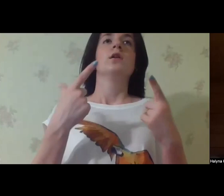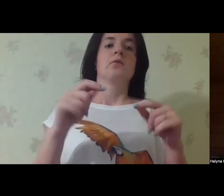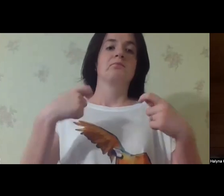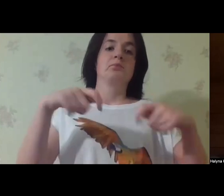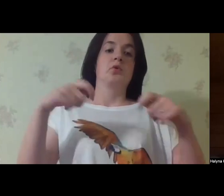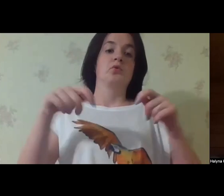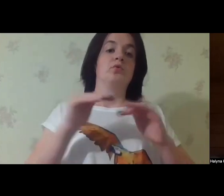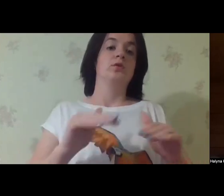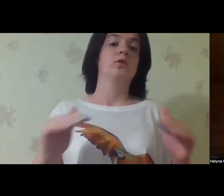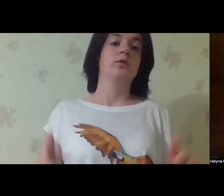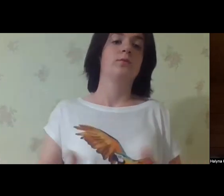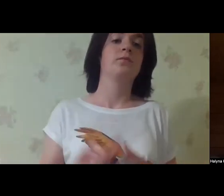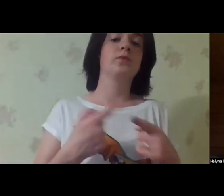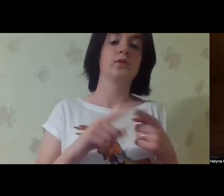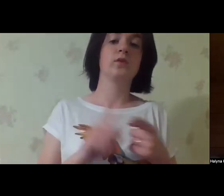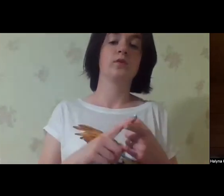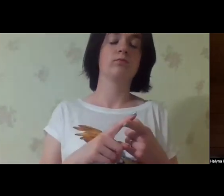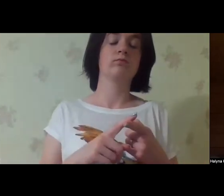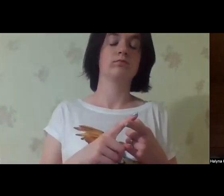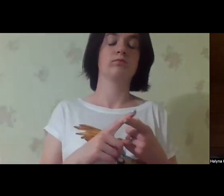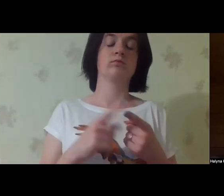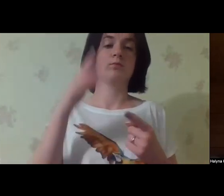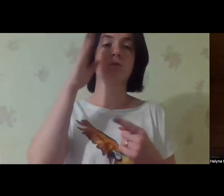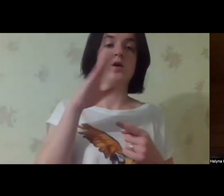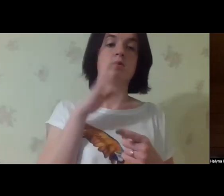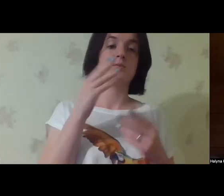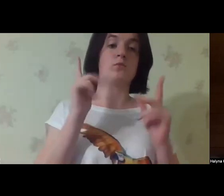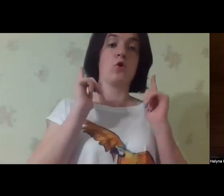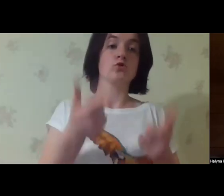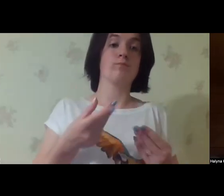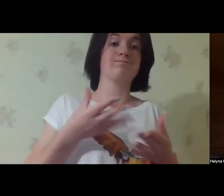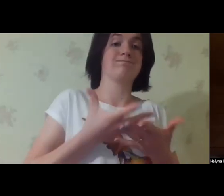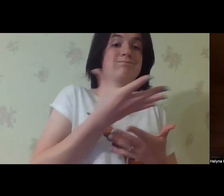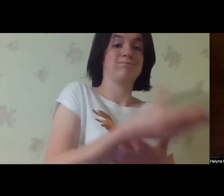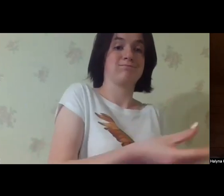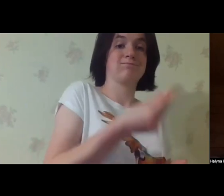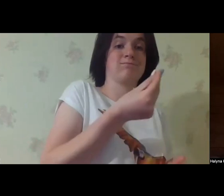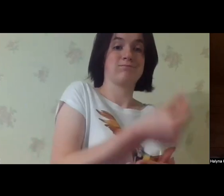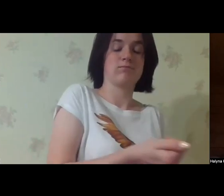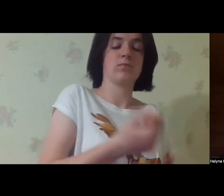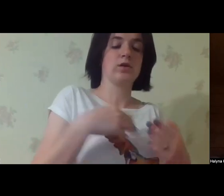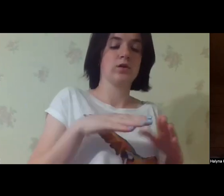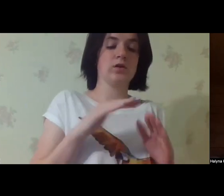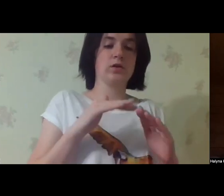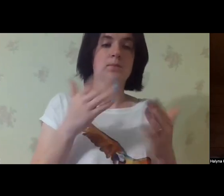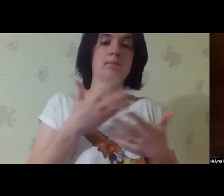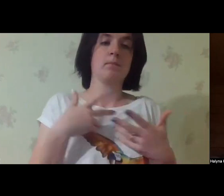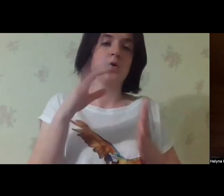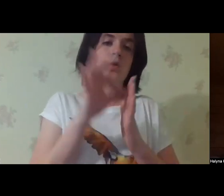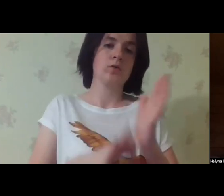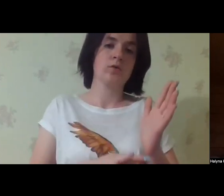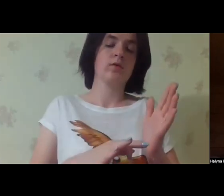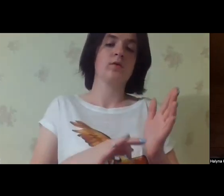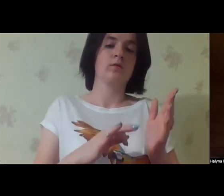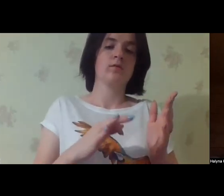register where they sell these children, and the social services are trying to see which parents are ready to